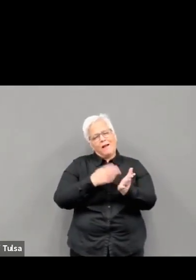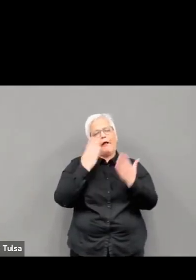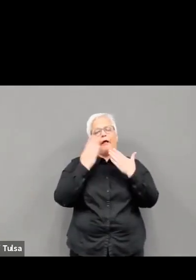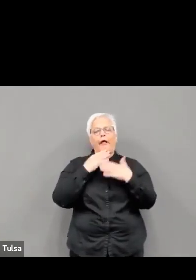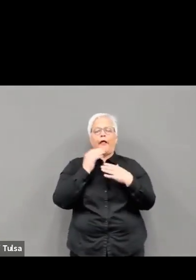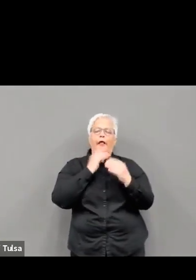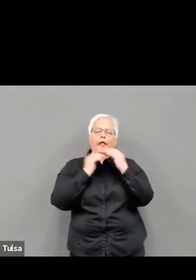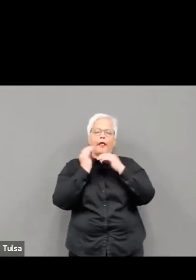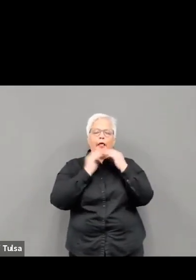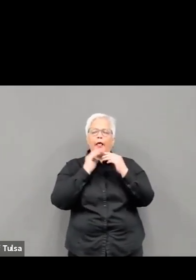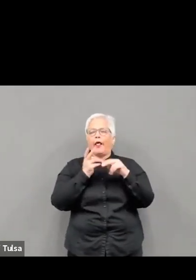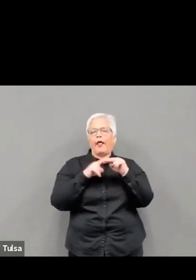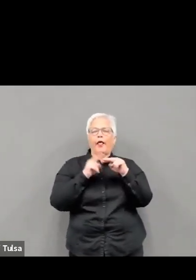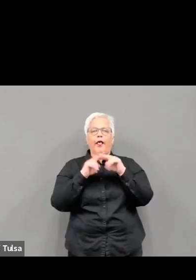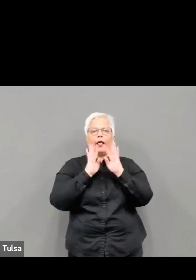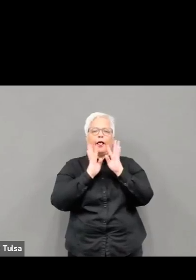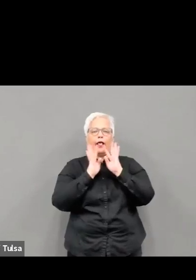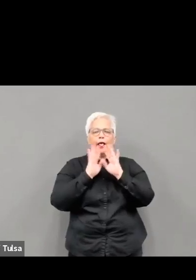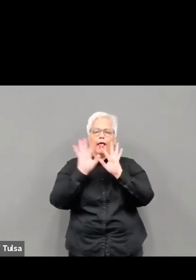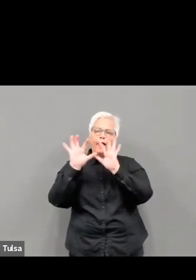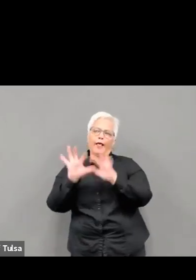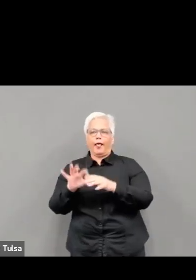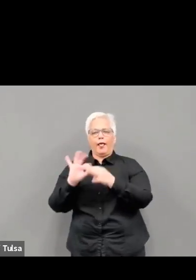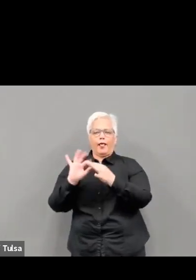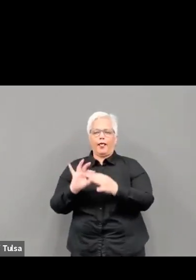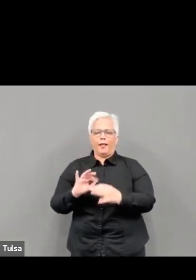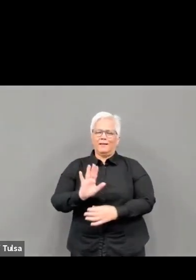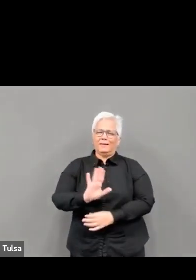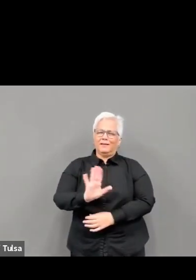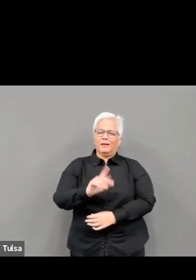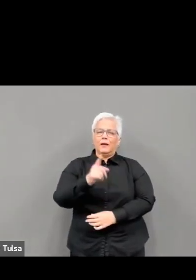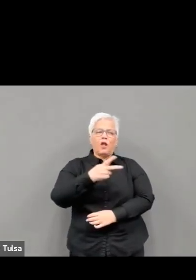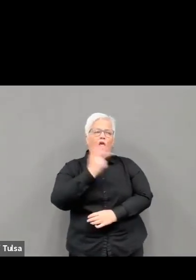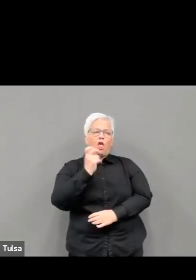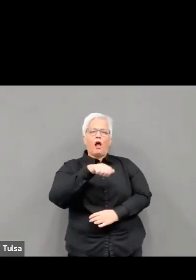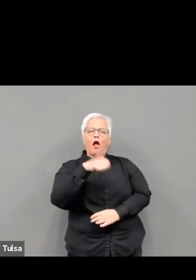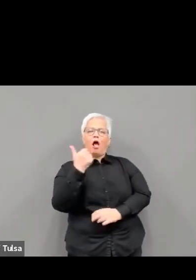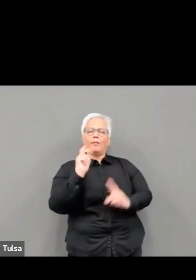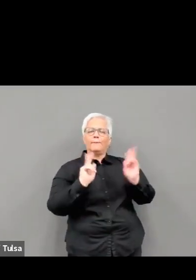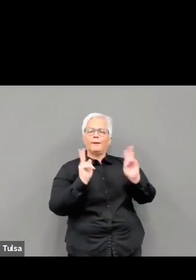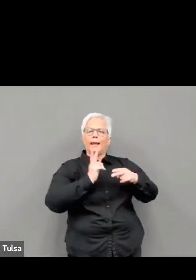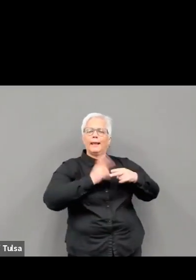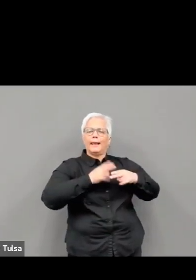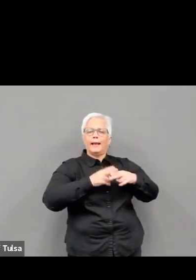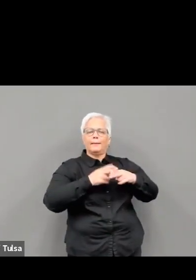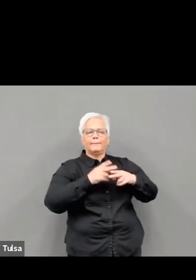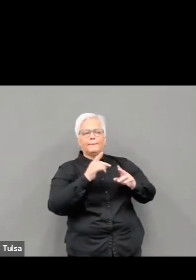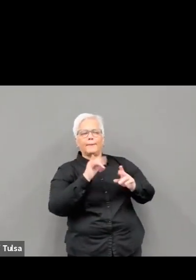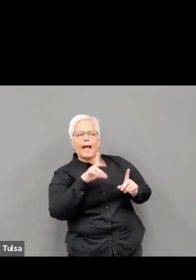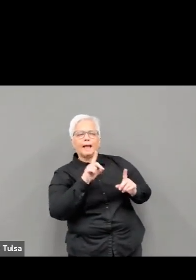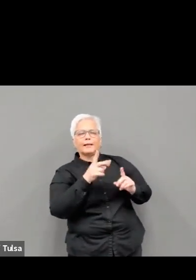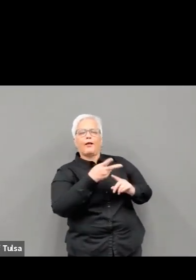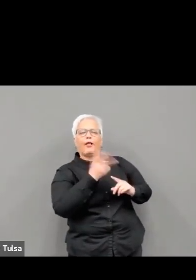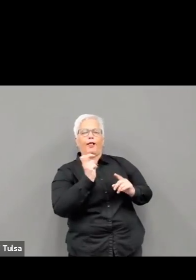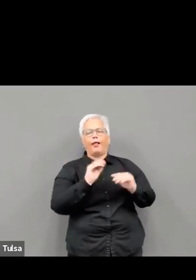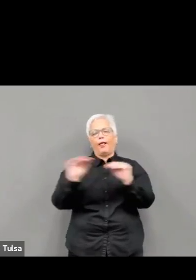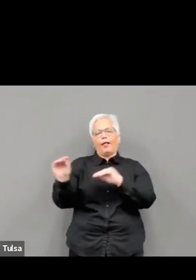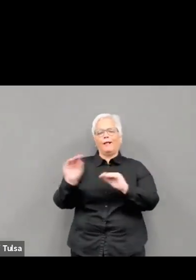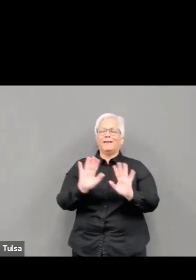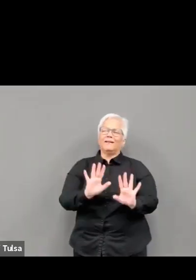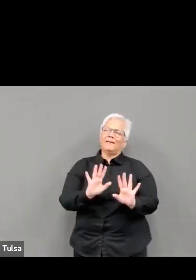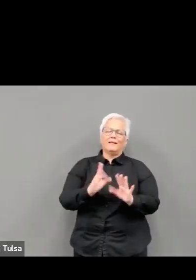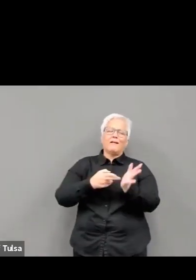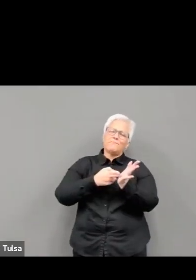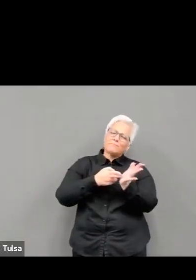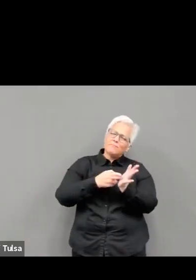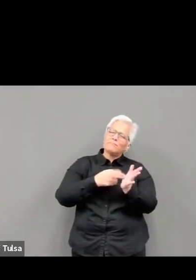-19. I am pleased to report that we're now completely caught up on nearly 9,000 rescheduled appointments due to the inclement weather